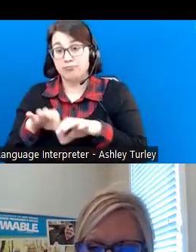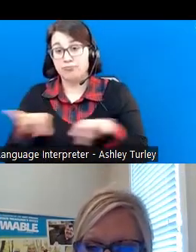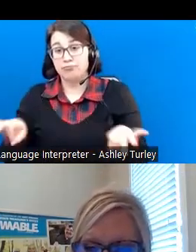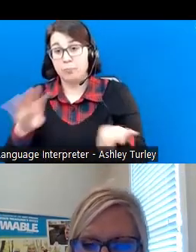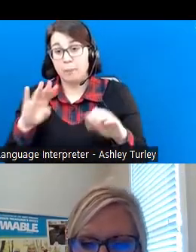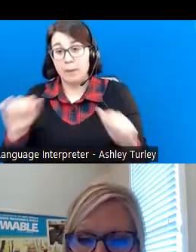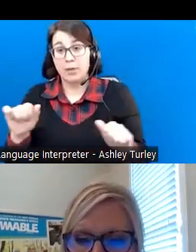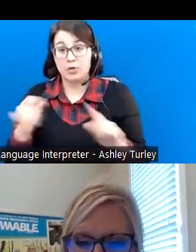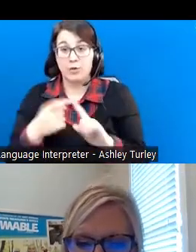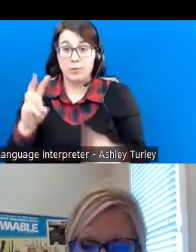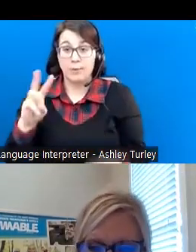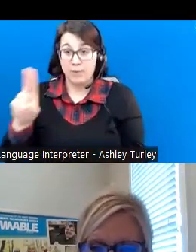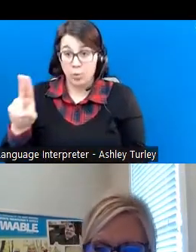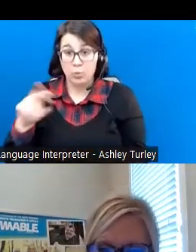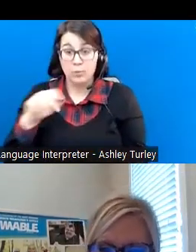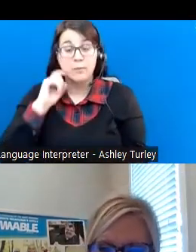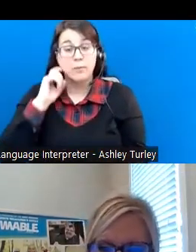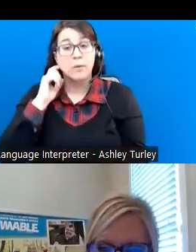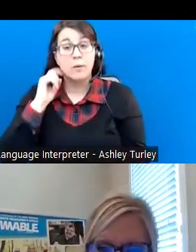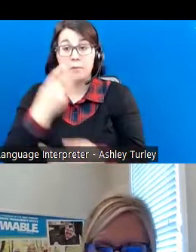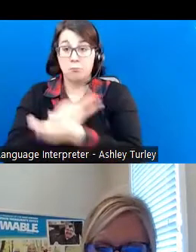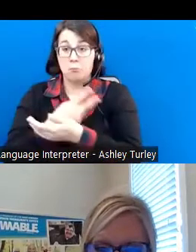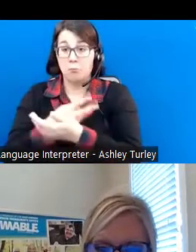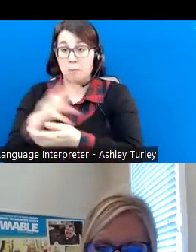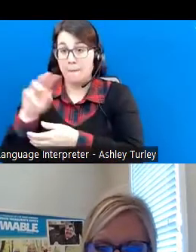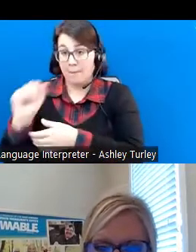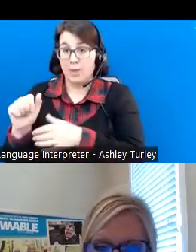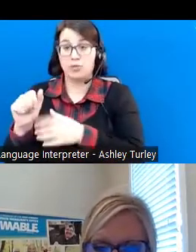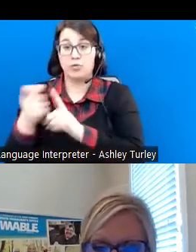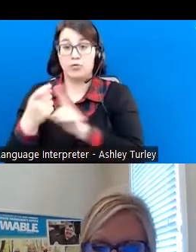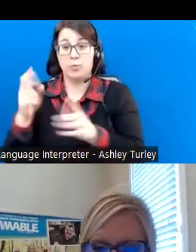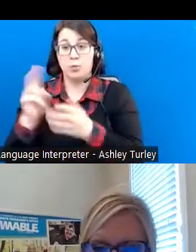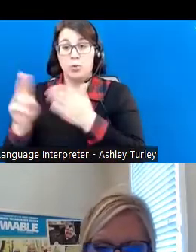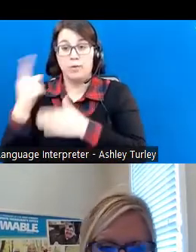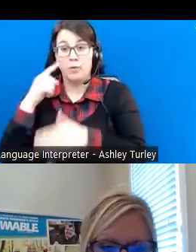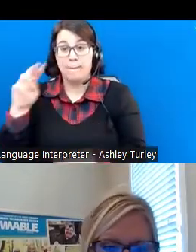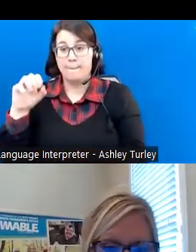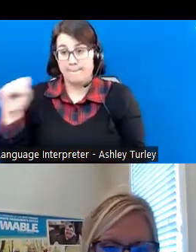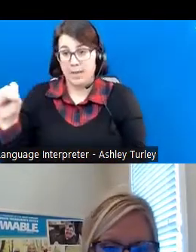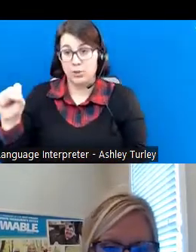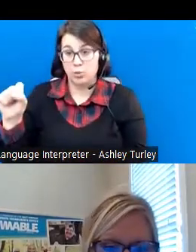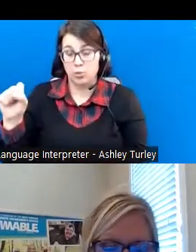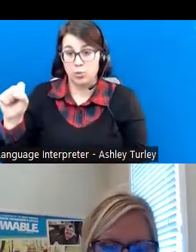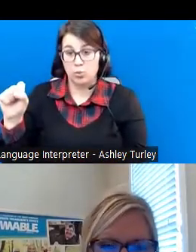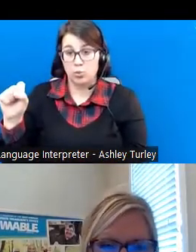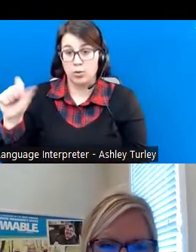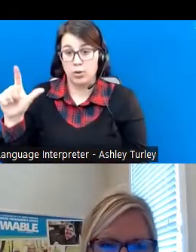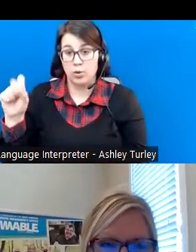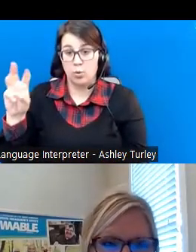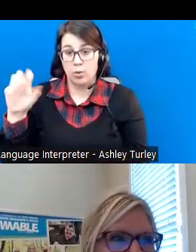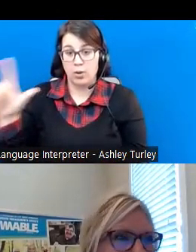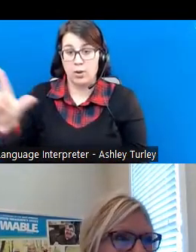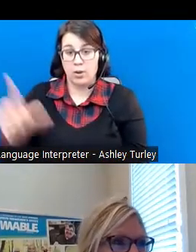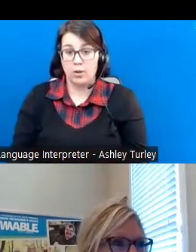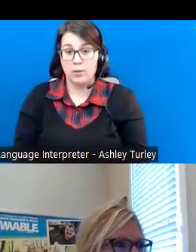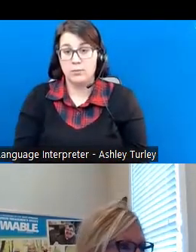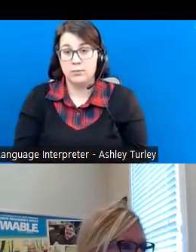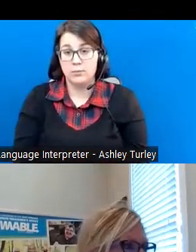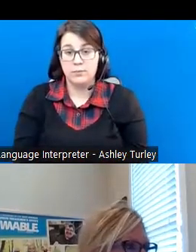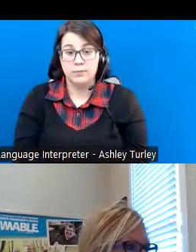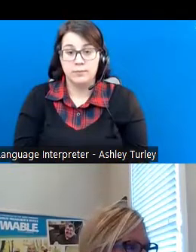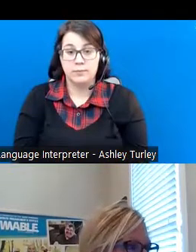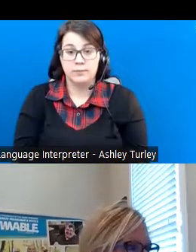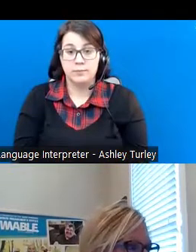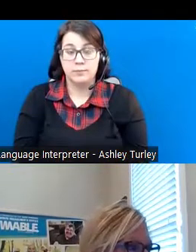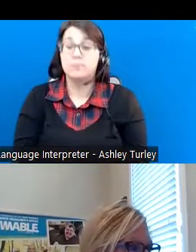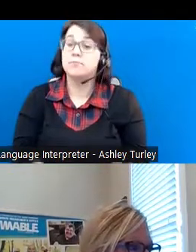University and earned her master's degree from the University of Massachusetts, Lowell. Thank you,